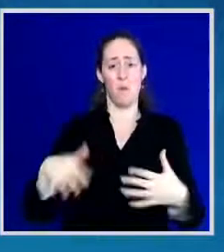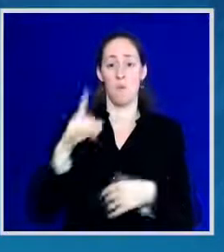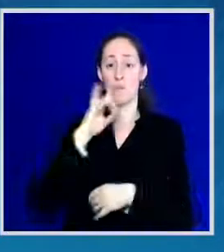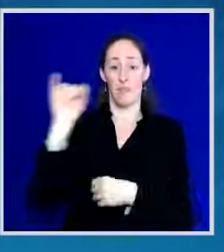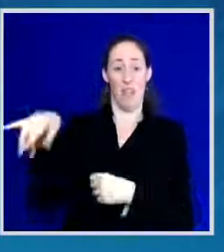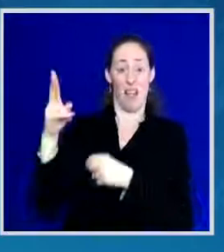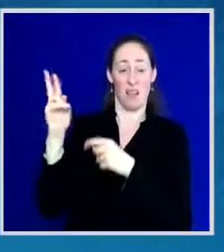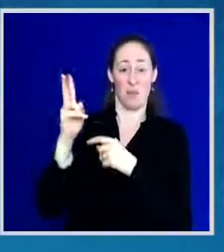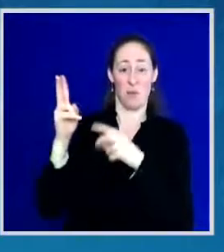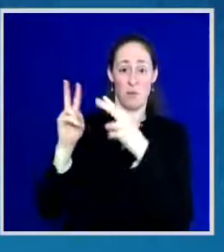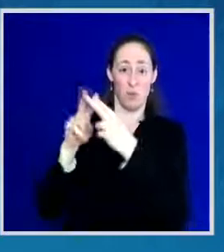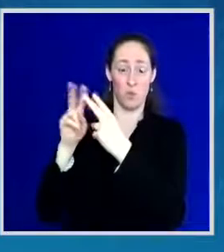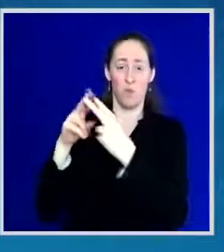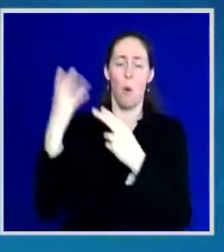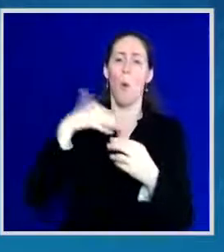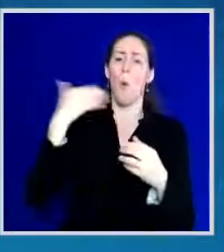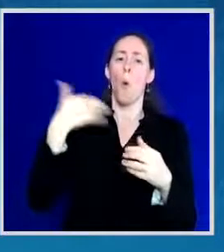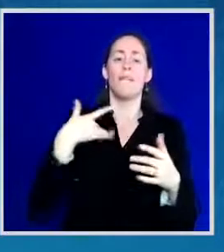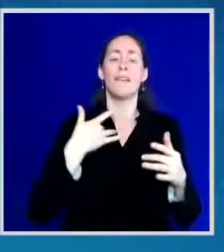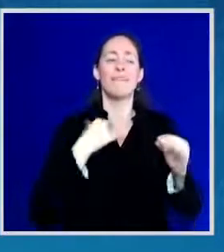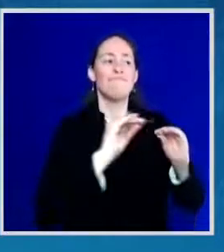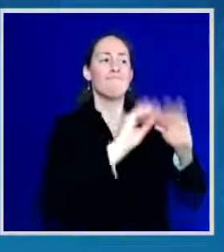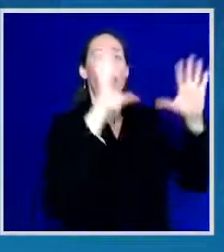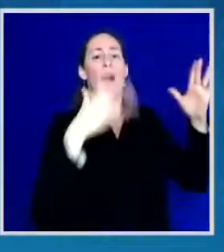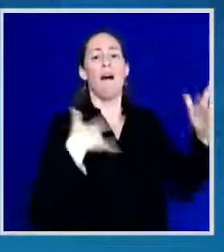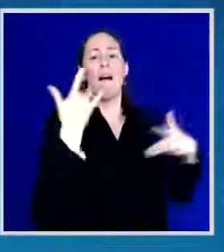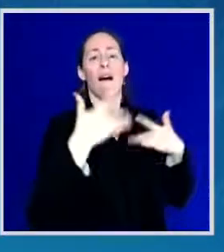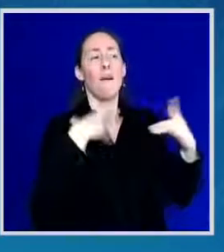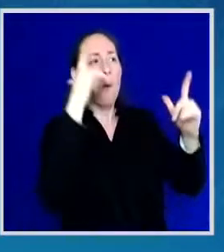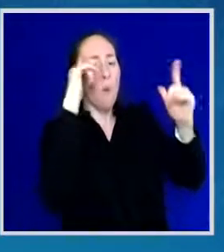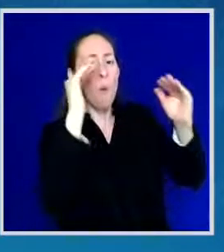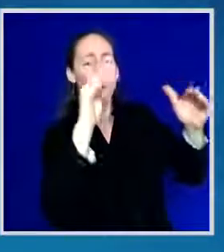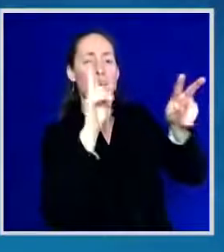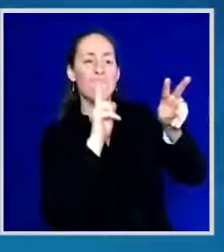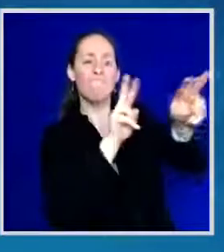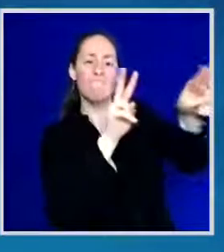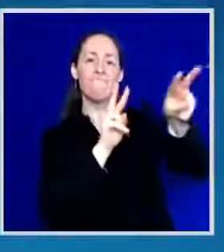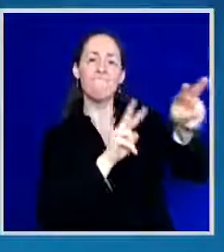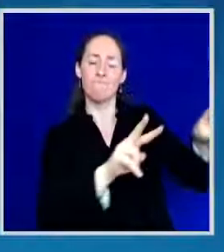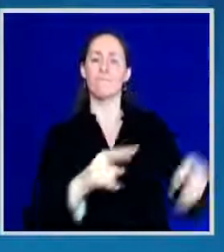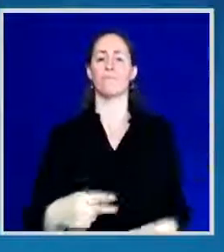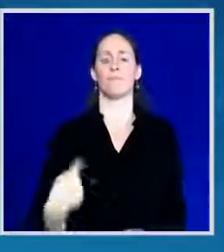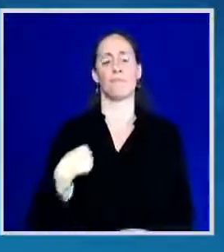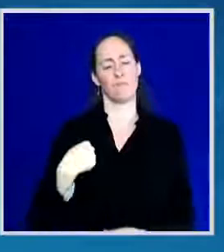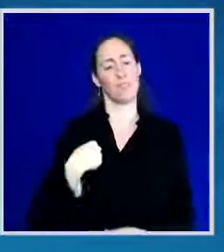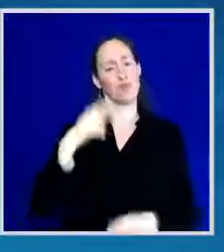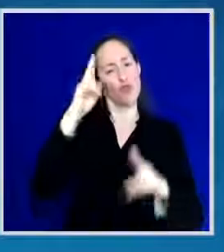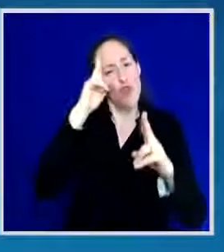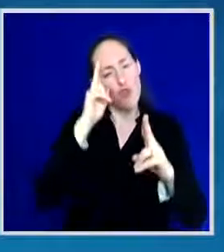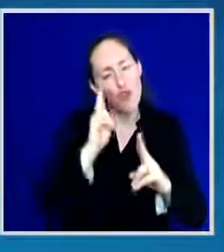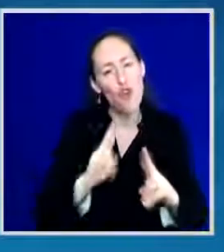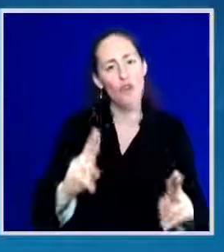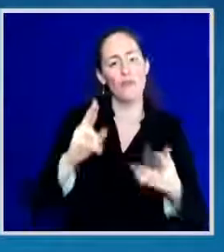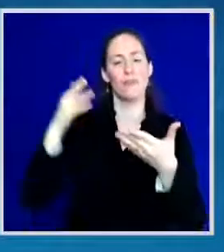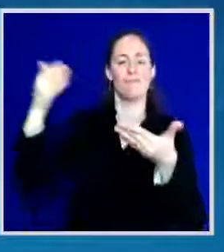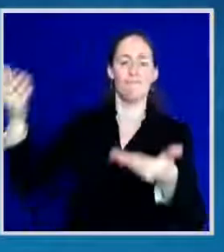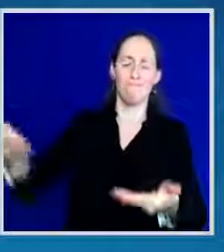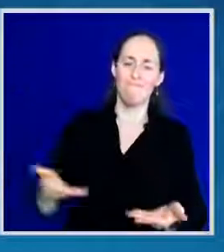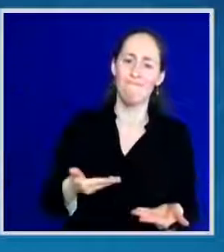that better days are ahead. It is my honor to introduce Vice President Kamala Harris.